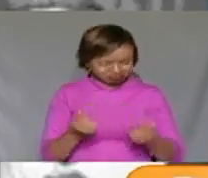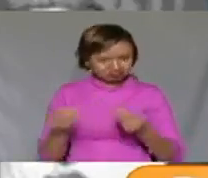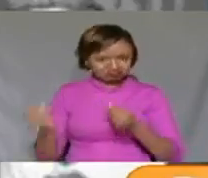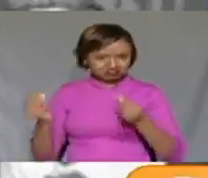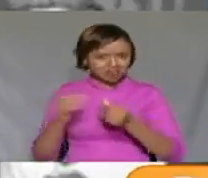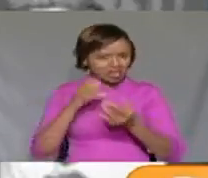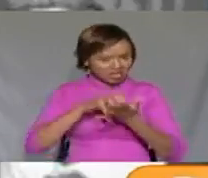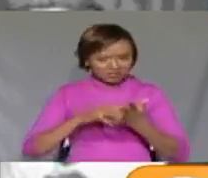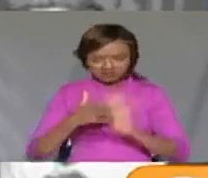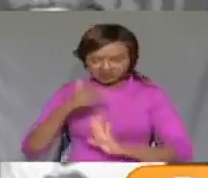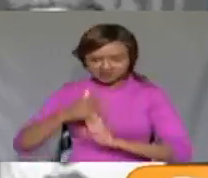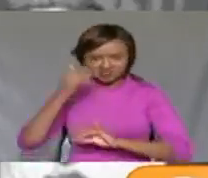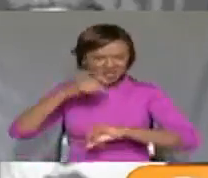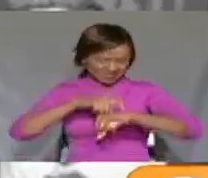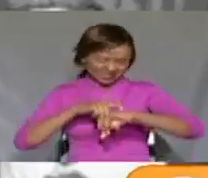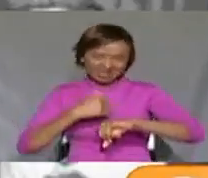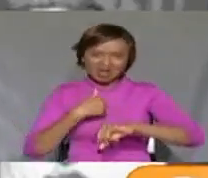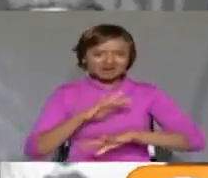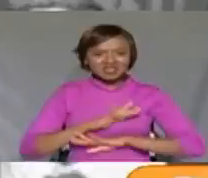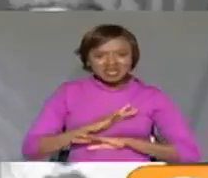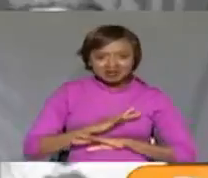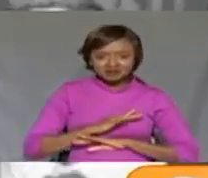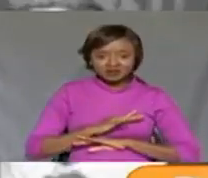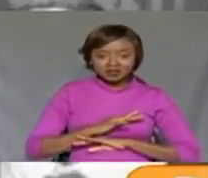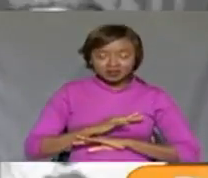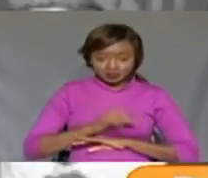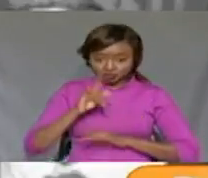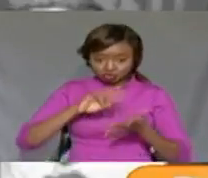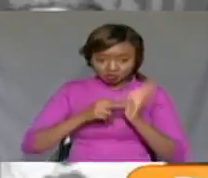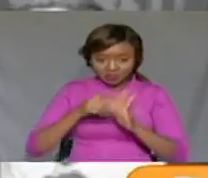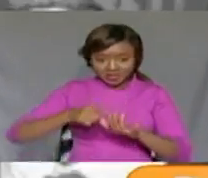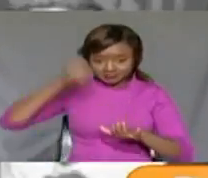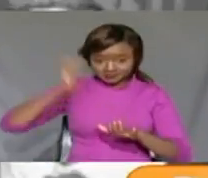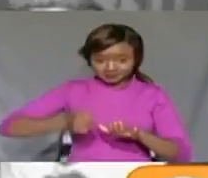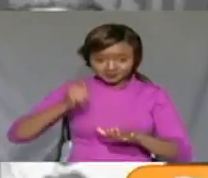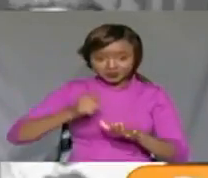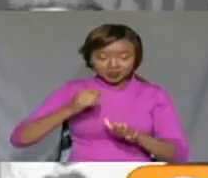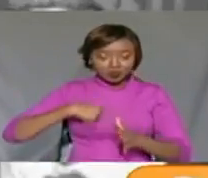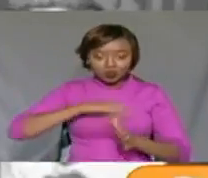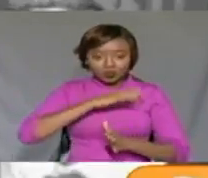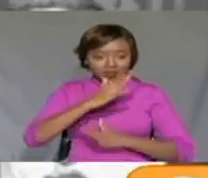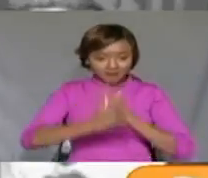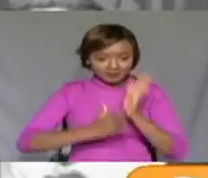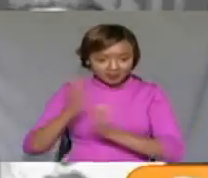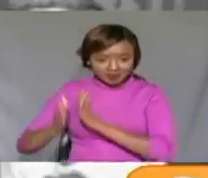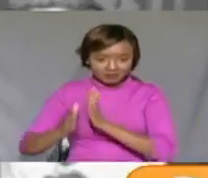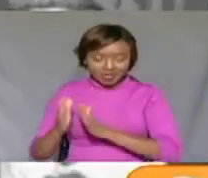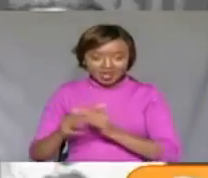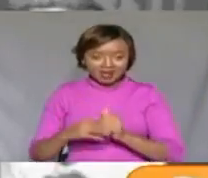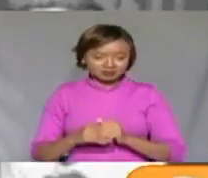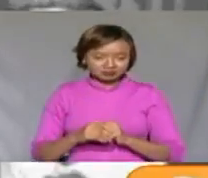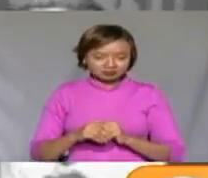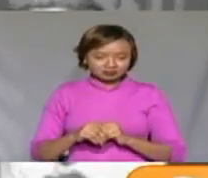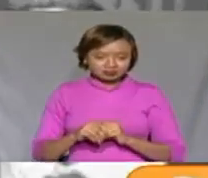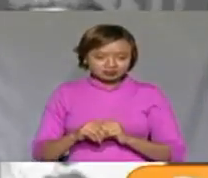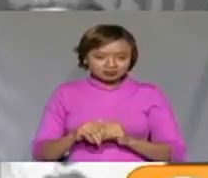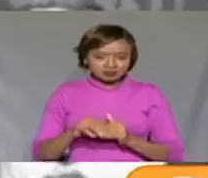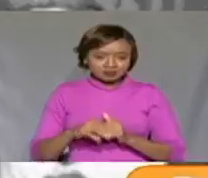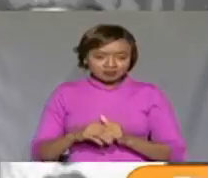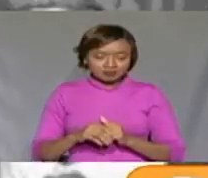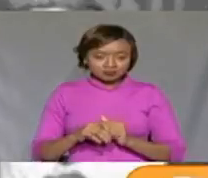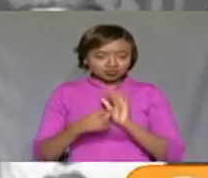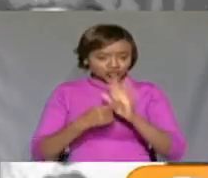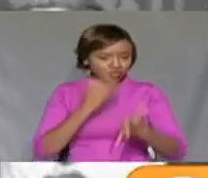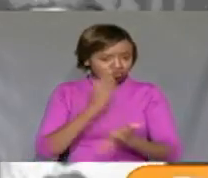This directive also includes judgments and rulings that were scheduled later than 30th of May to demonstrate to litigants that the